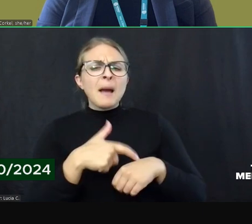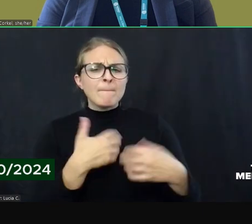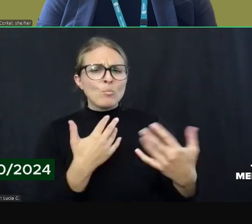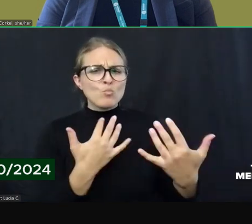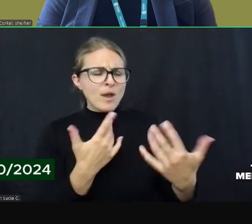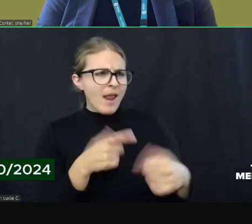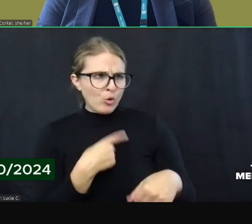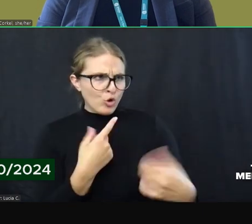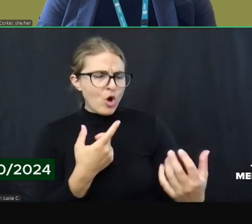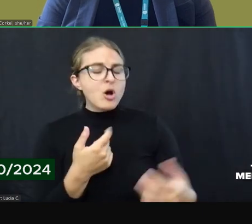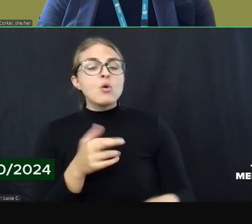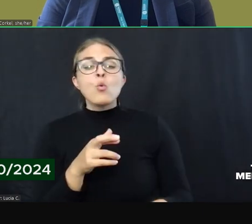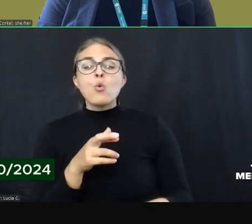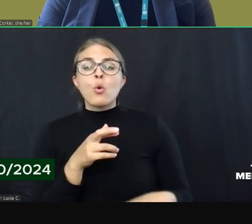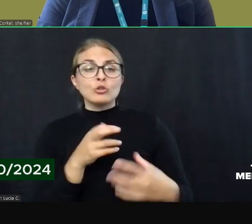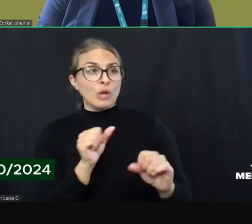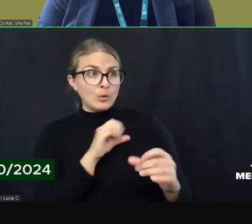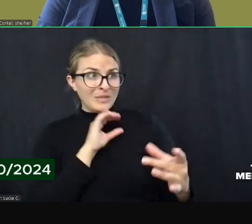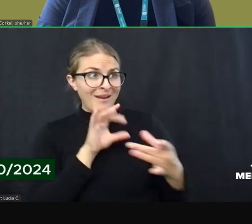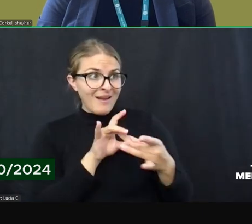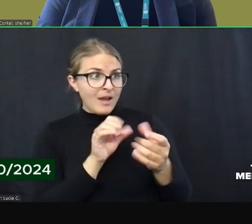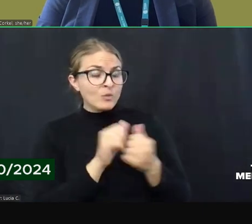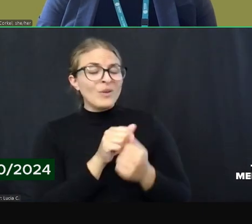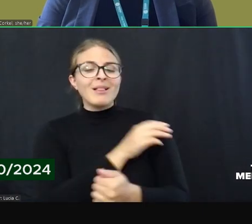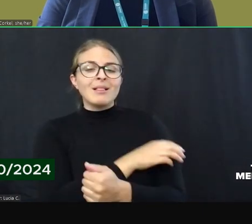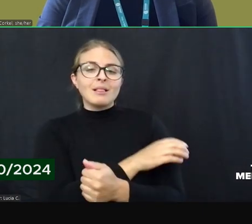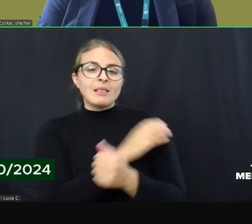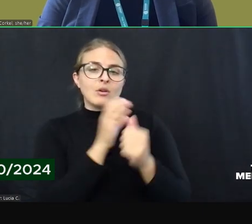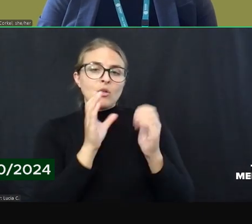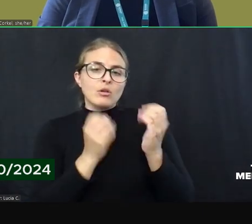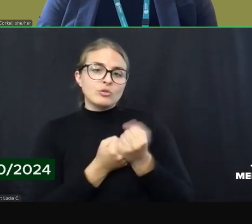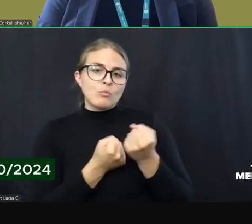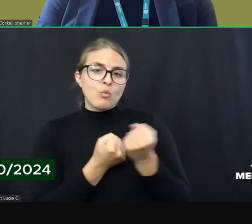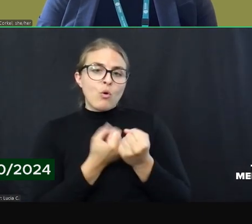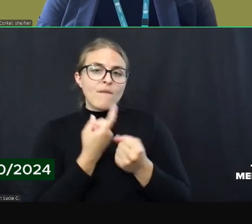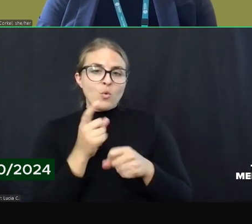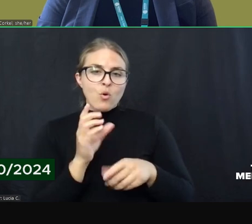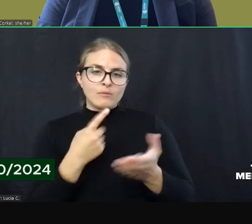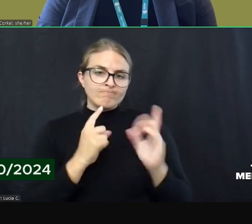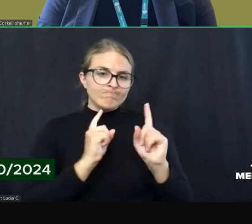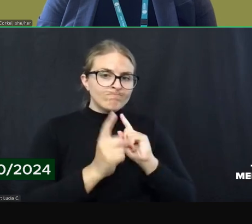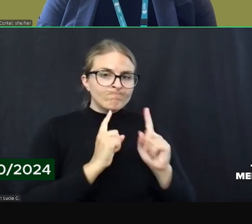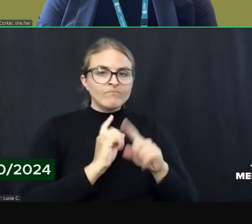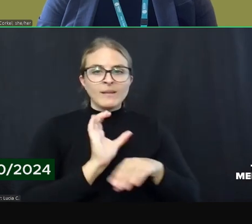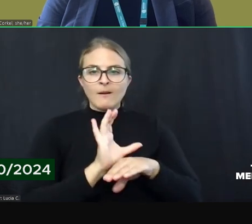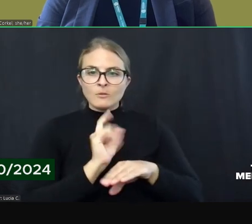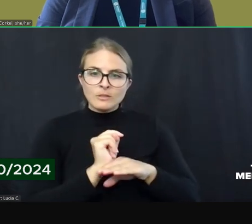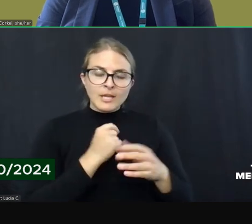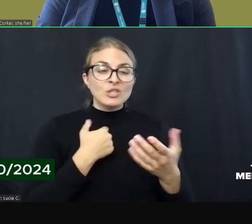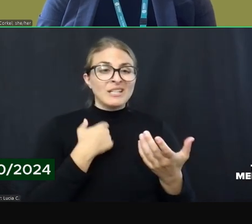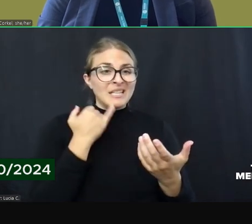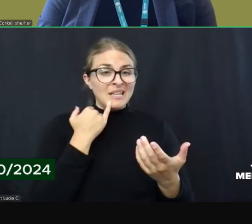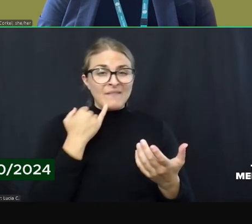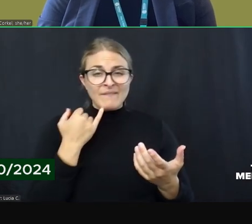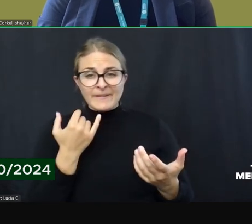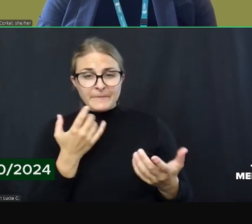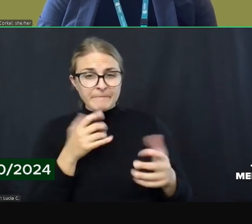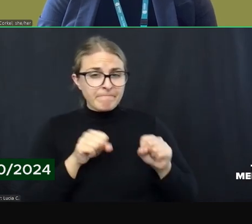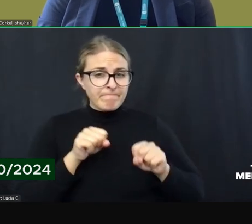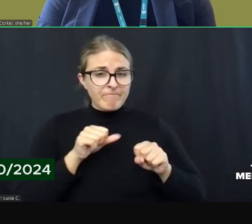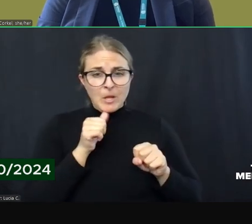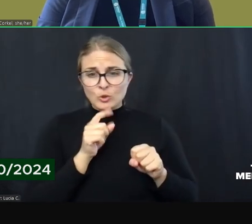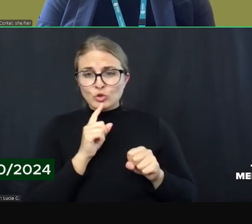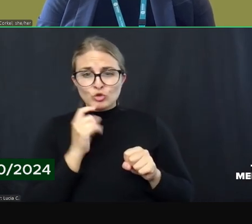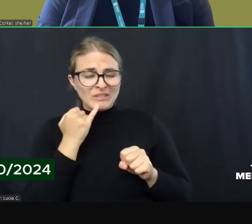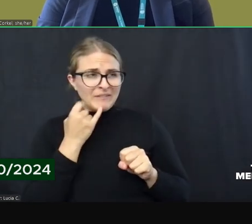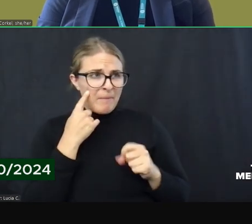to connect to clinical support for consultation. If someone's not sure if mental health urgent care should be part of